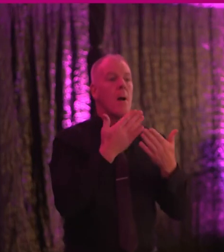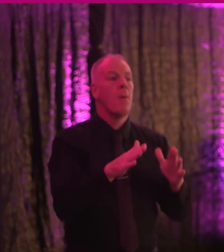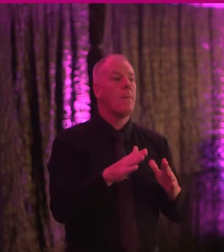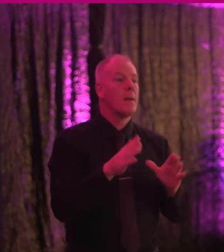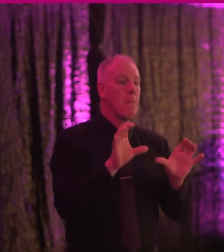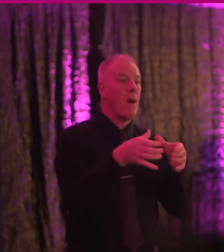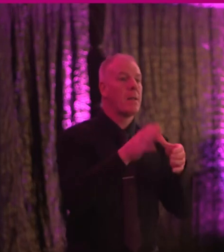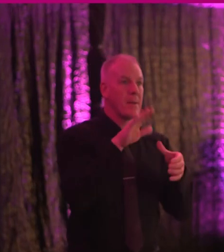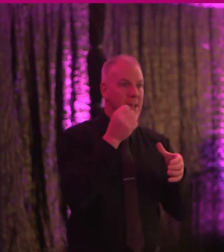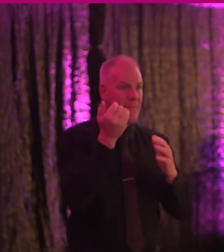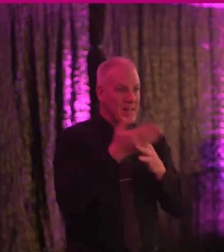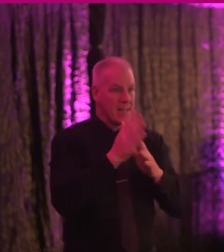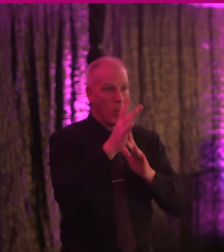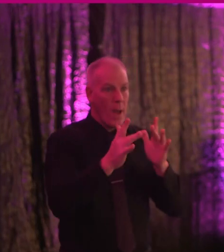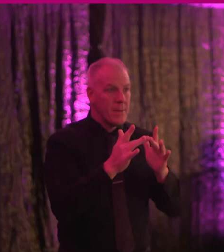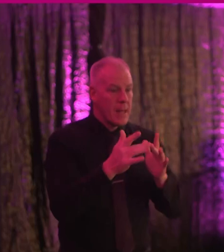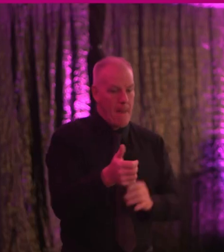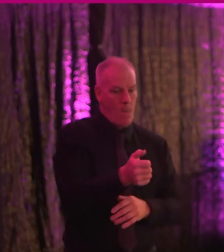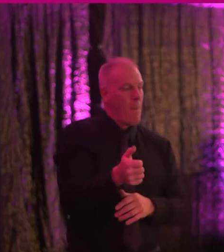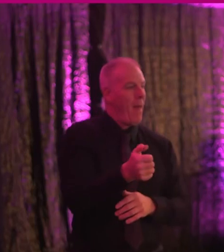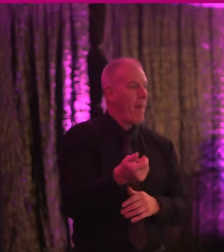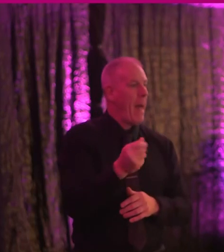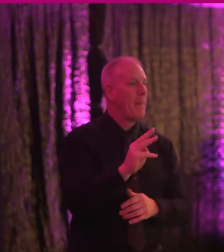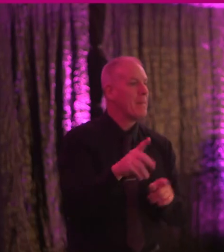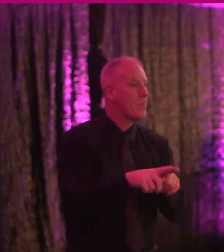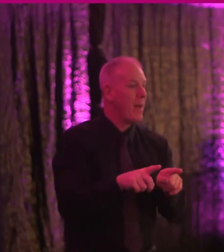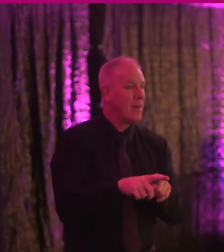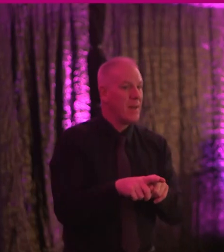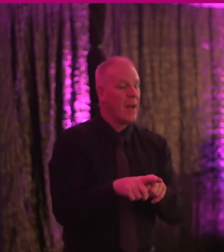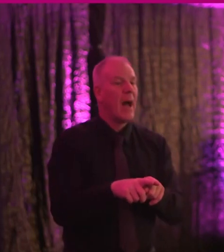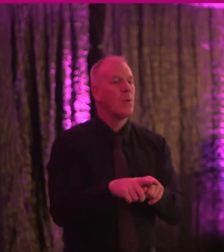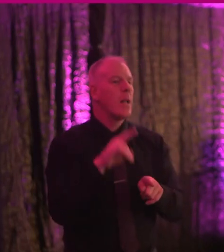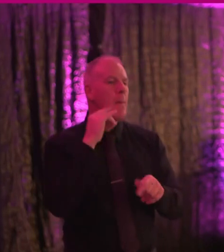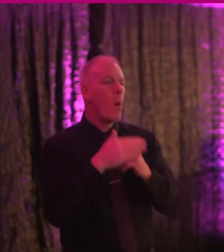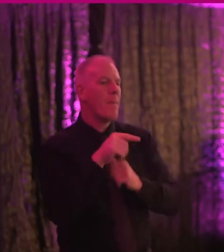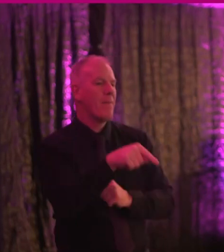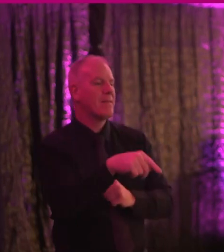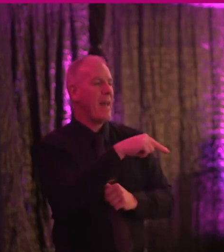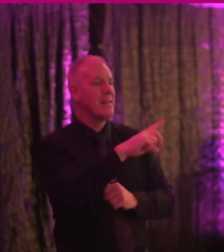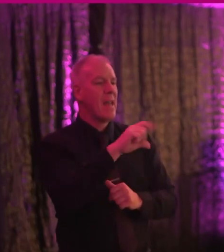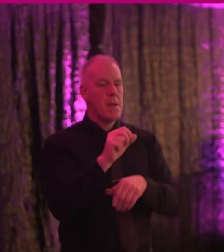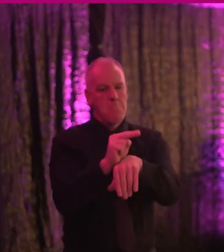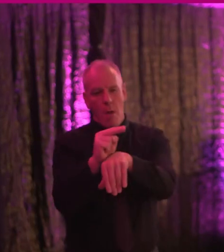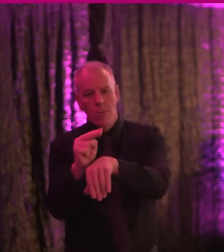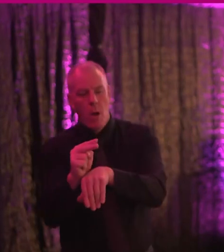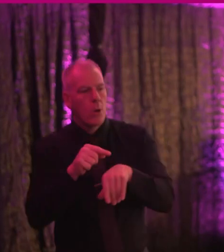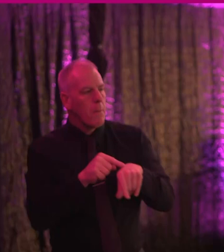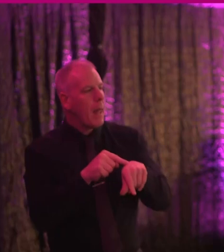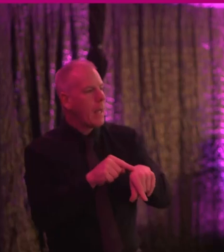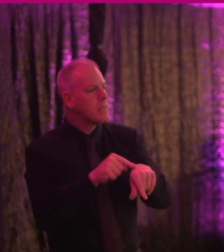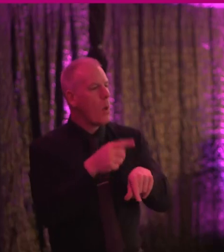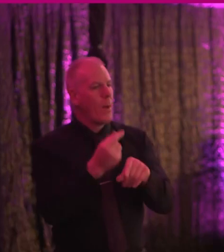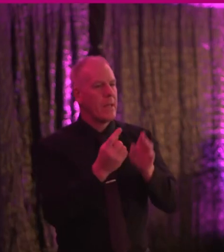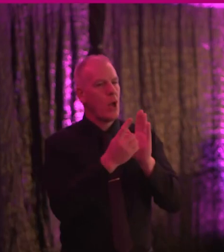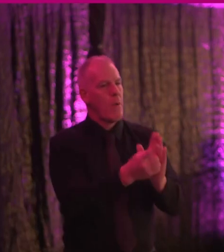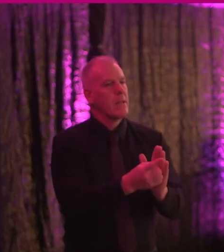accessible websites and mobile applications. And you will hear more later about how the NDA are monitoring compliance with